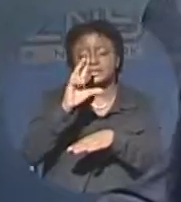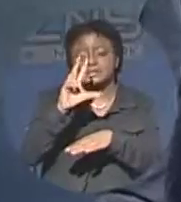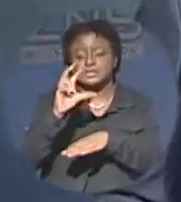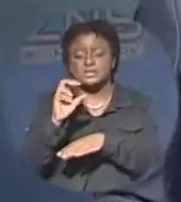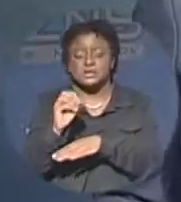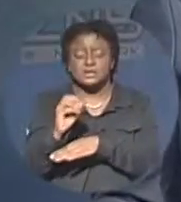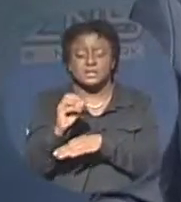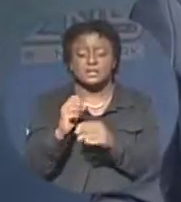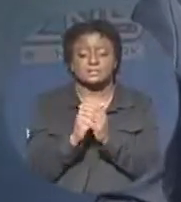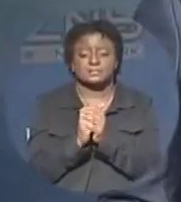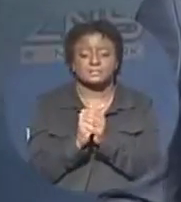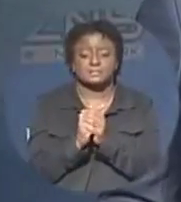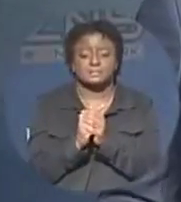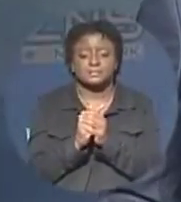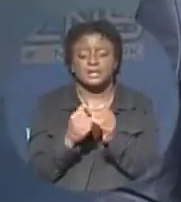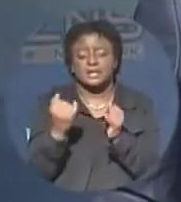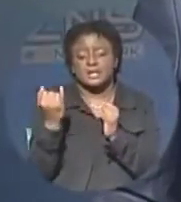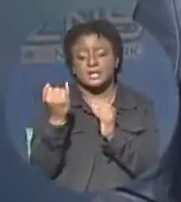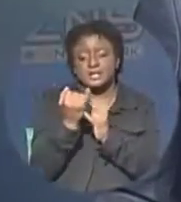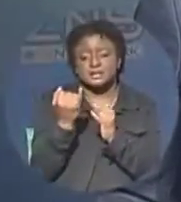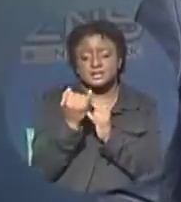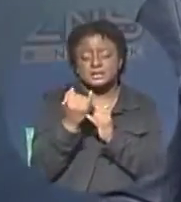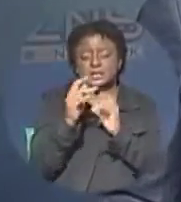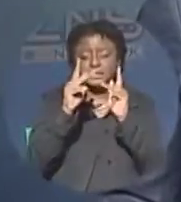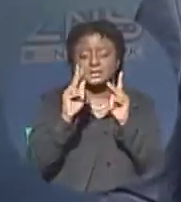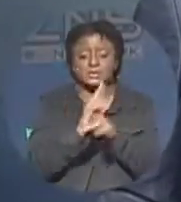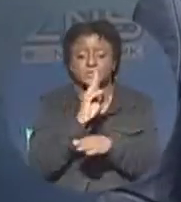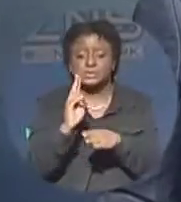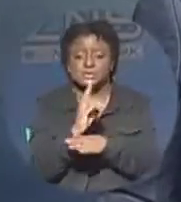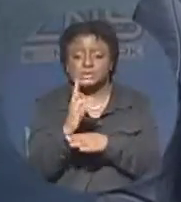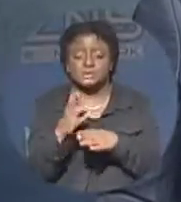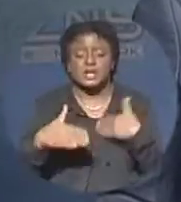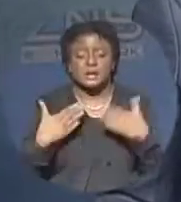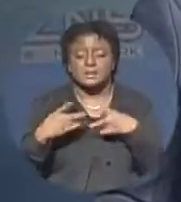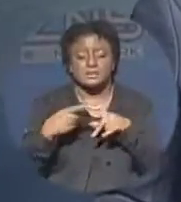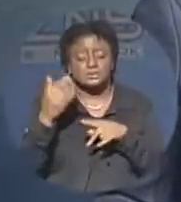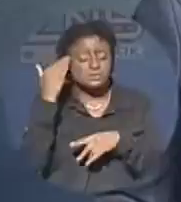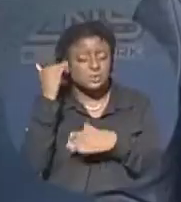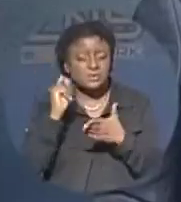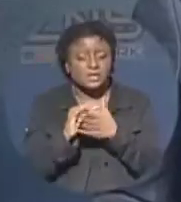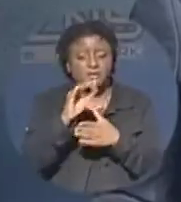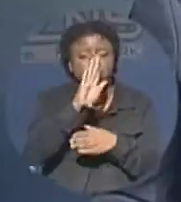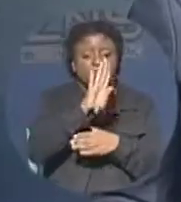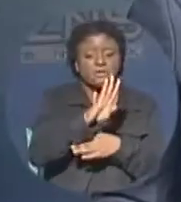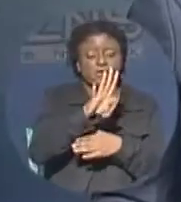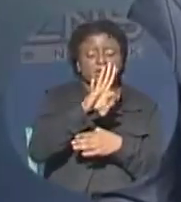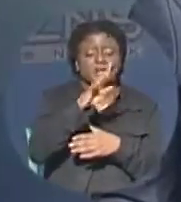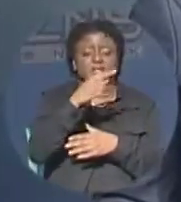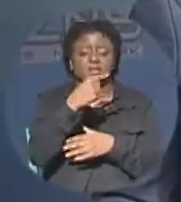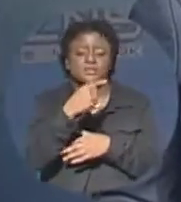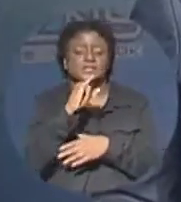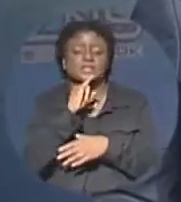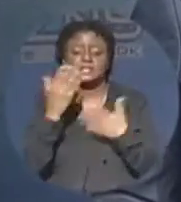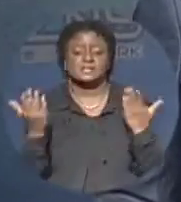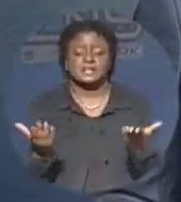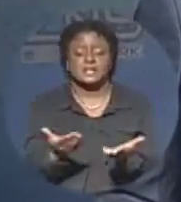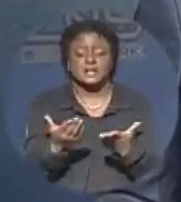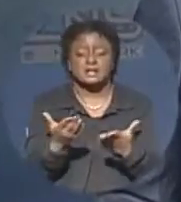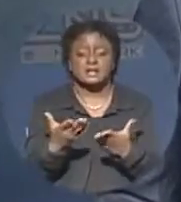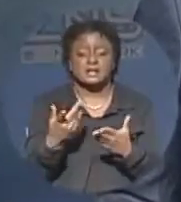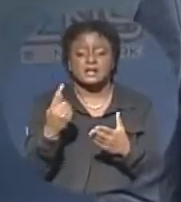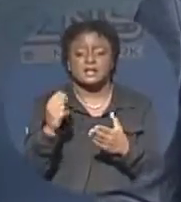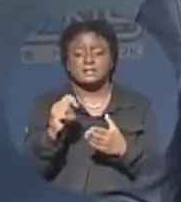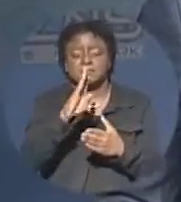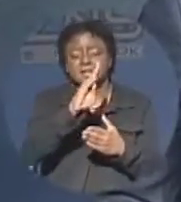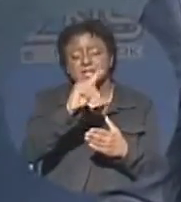Internet buffs would be happy to know that 4G is here. With the click of a switch, the Bahamas telecommunications company unveiled the